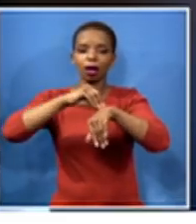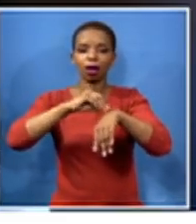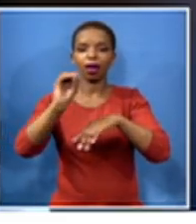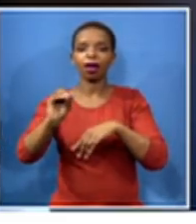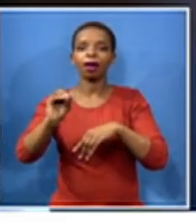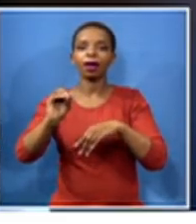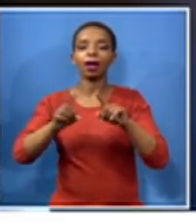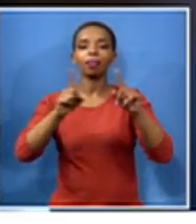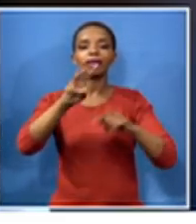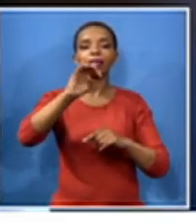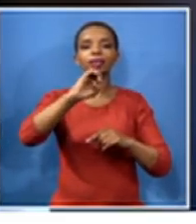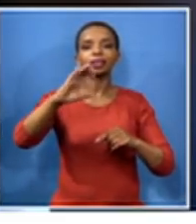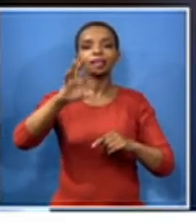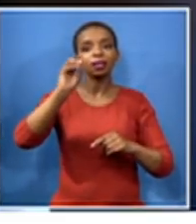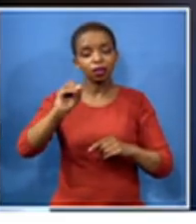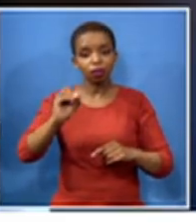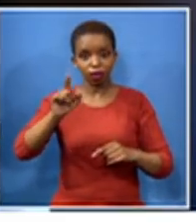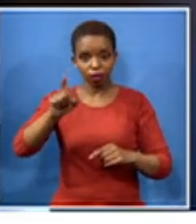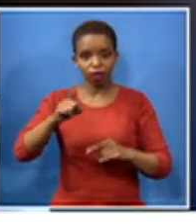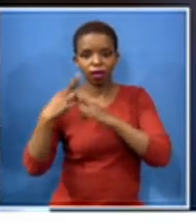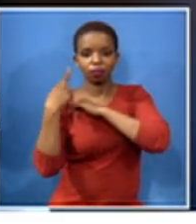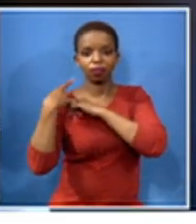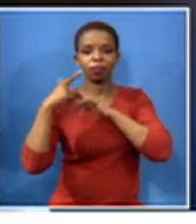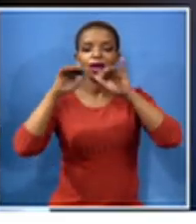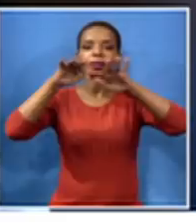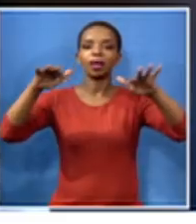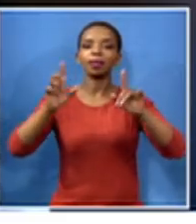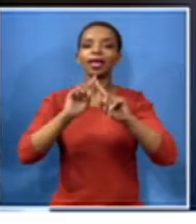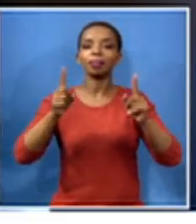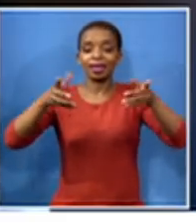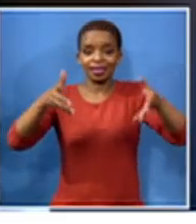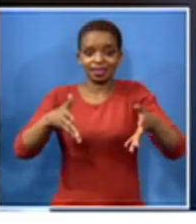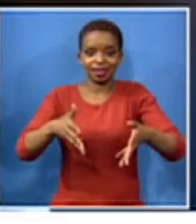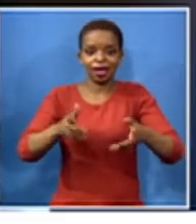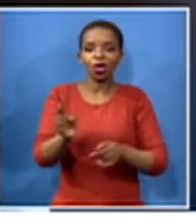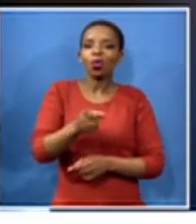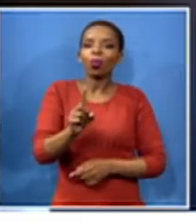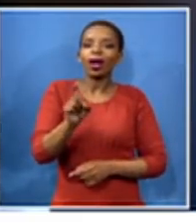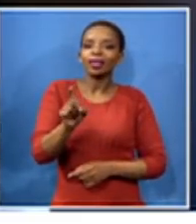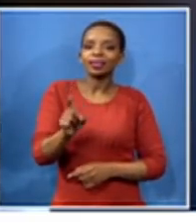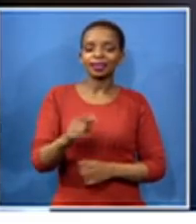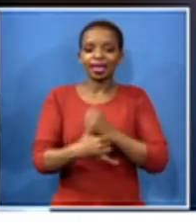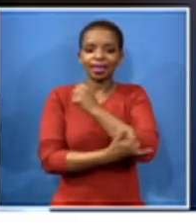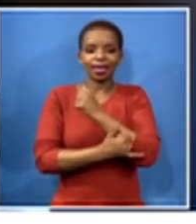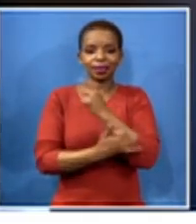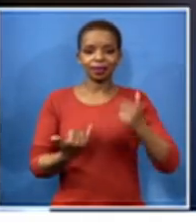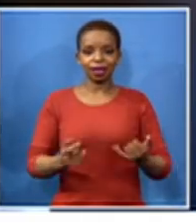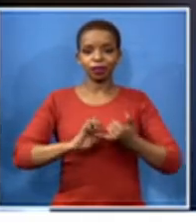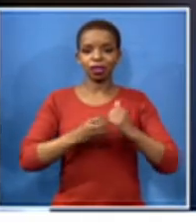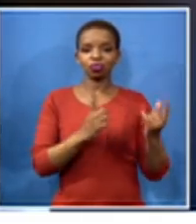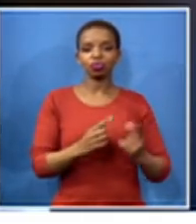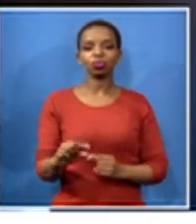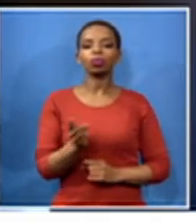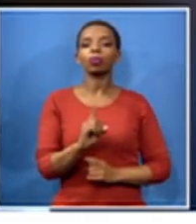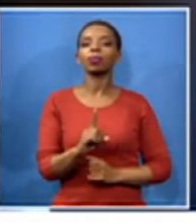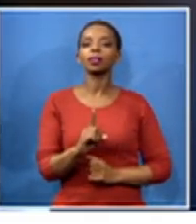life in public so yes why aren't people when the country was in crisis during apart it's because of